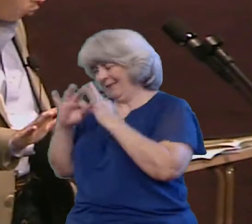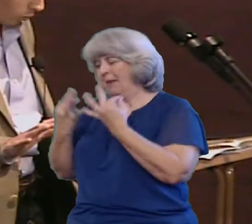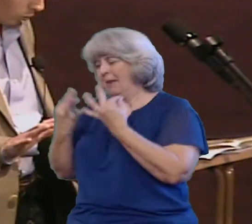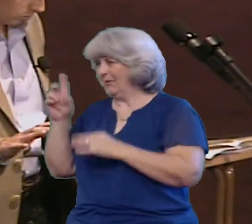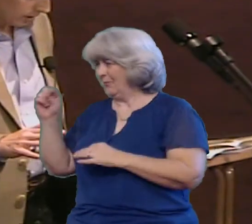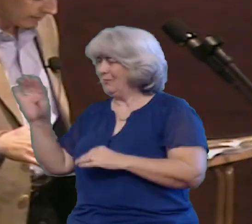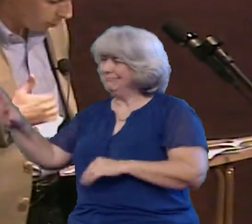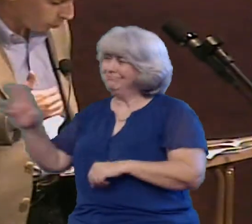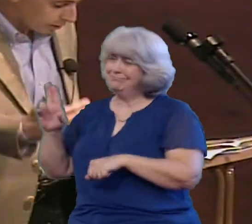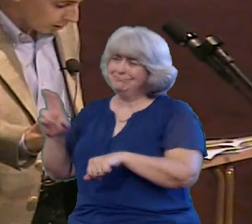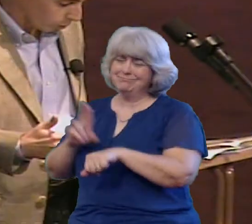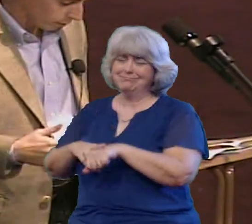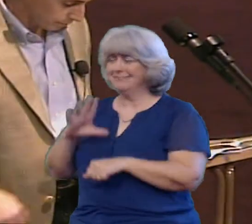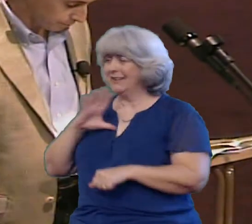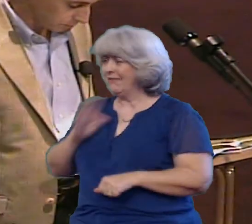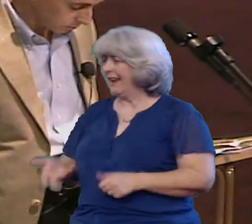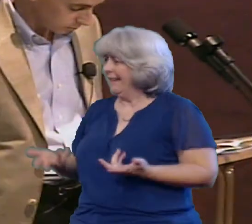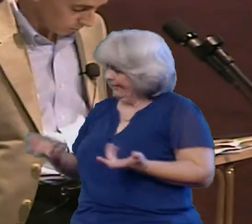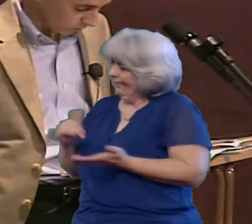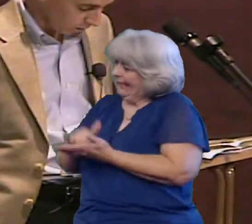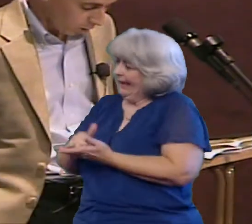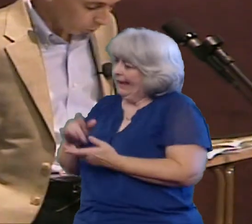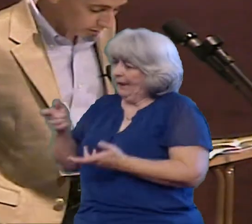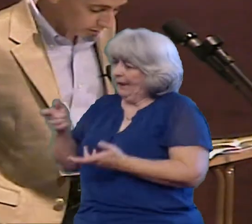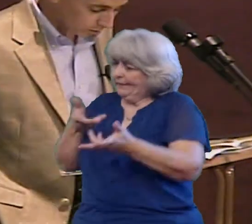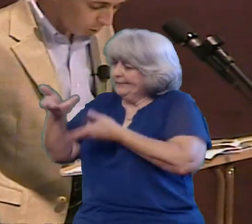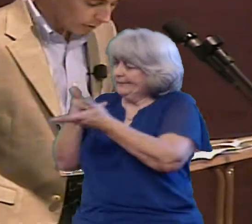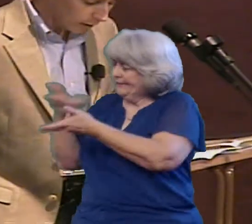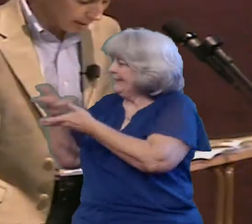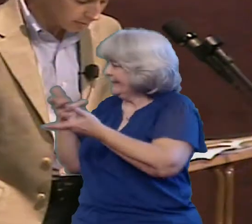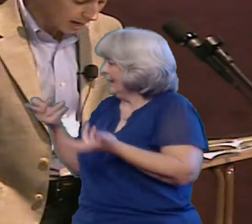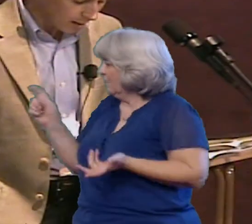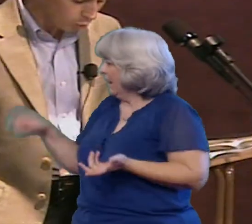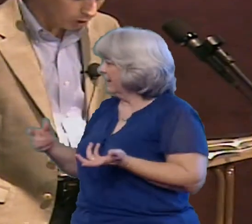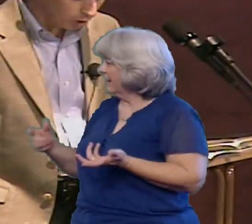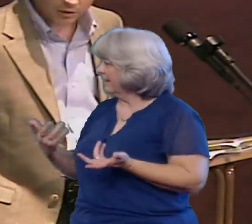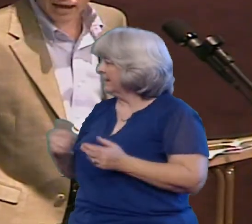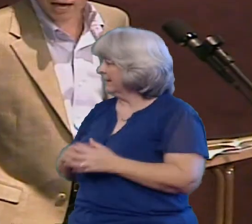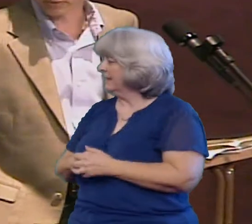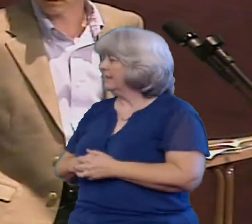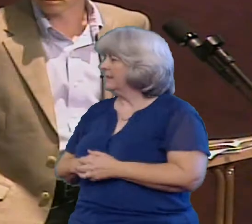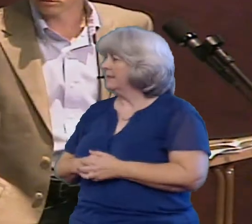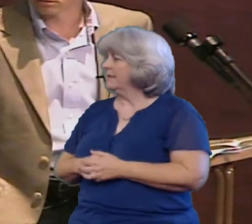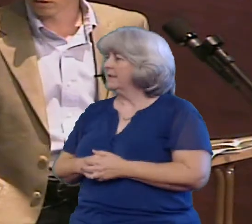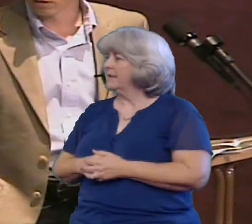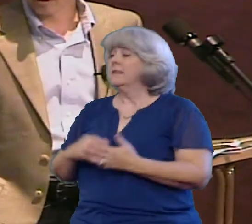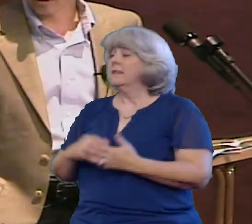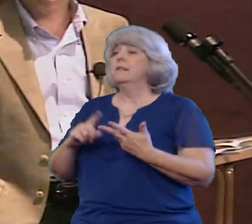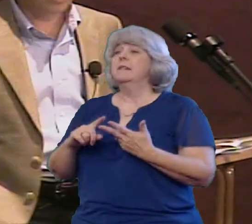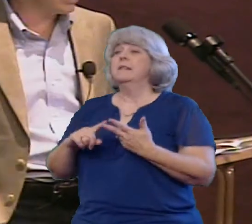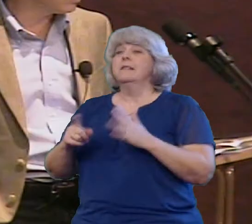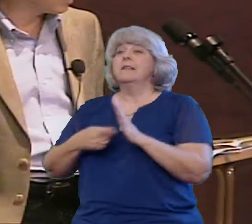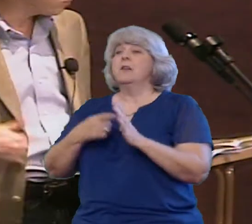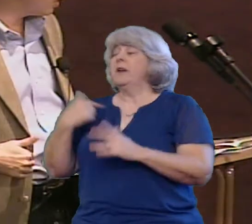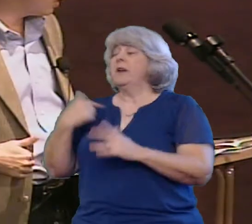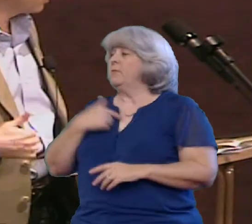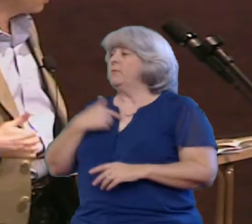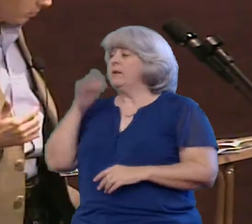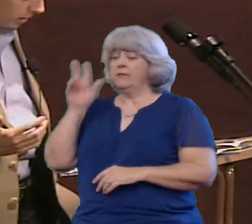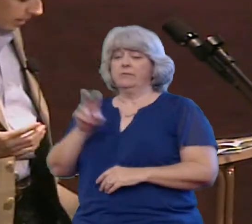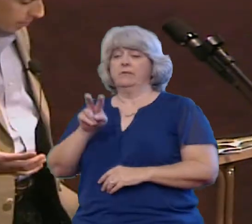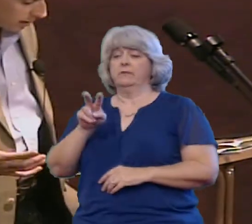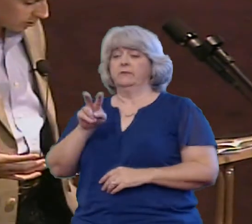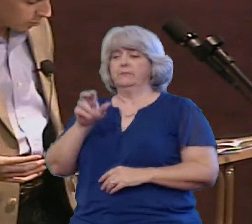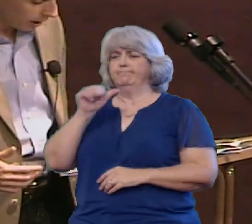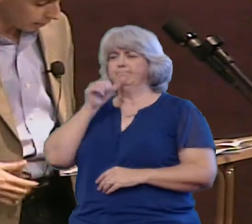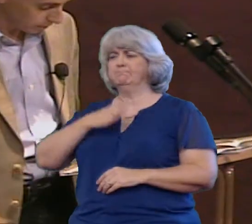that's normal It's how we deal with it We also have to know that at times We're going to be unhappy There are going to be things that upset us And